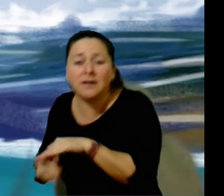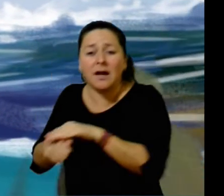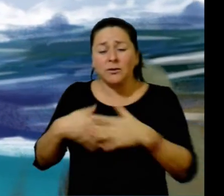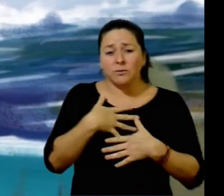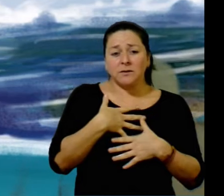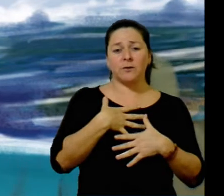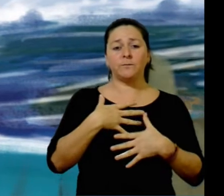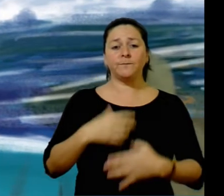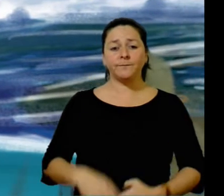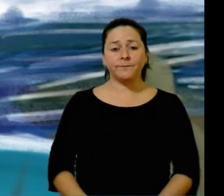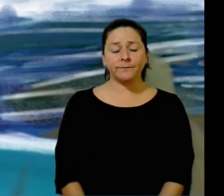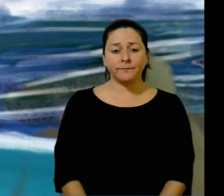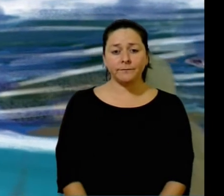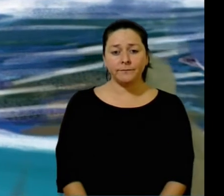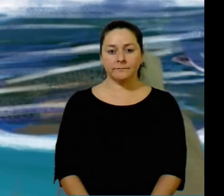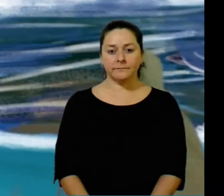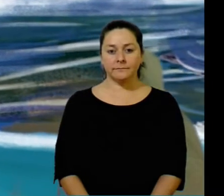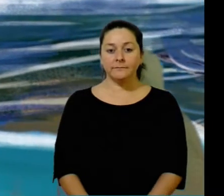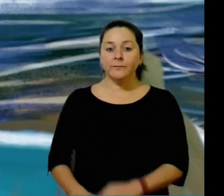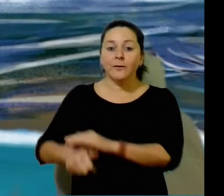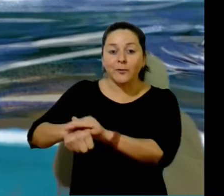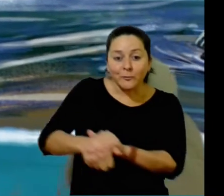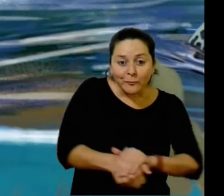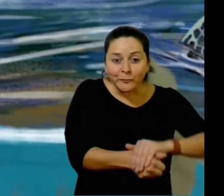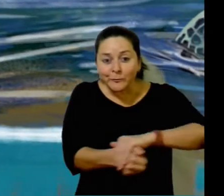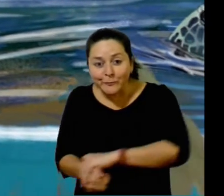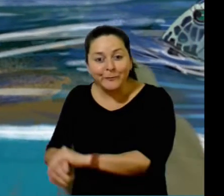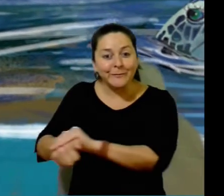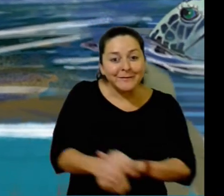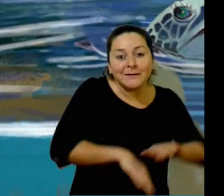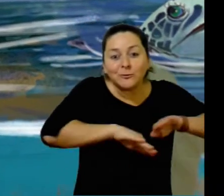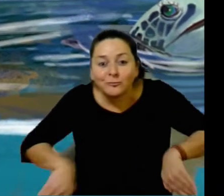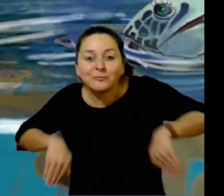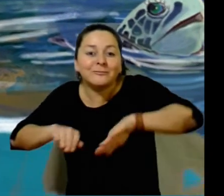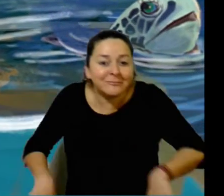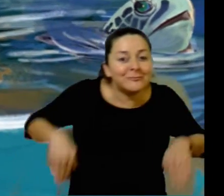dead on the beach. Explains Hun to Midas, dodging a jet ski.